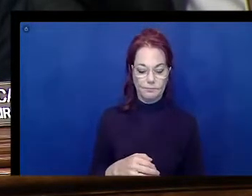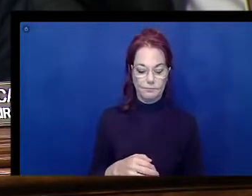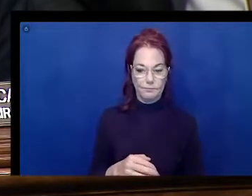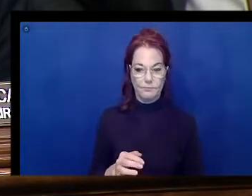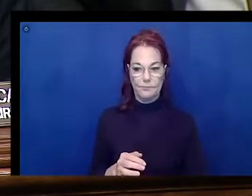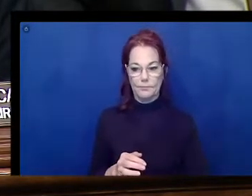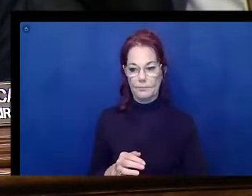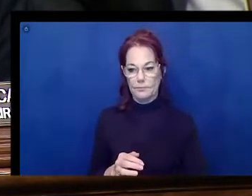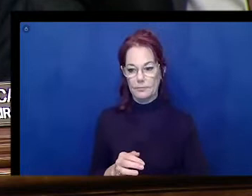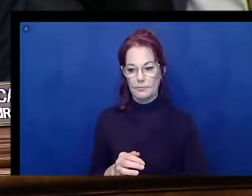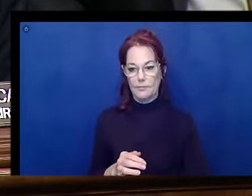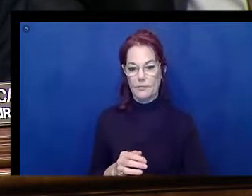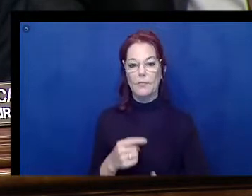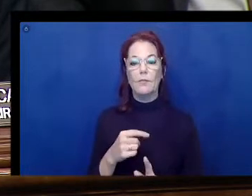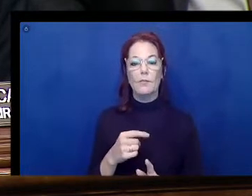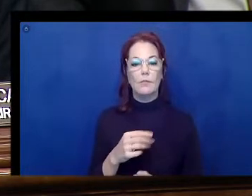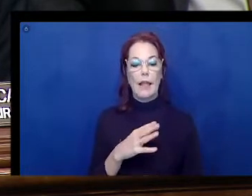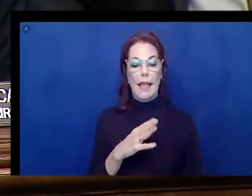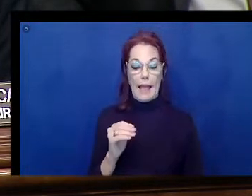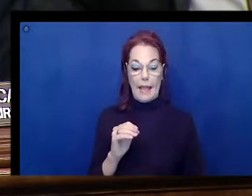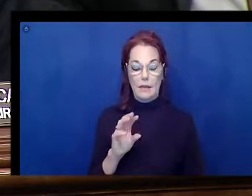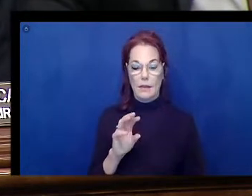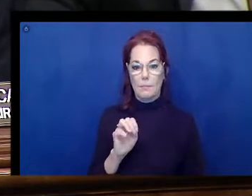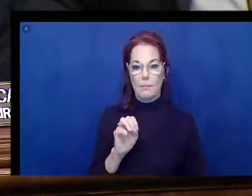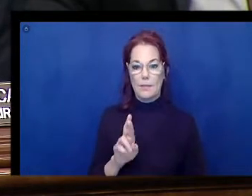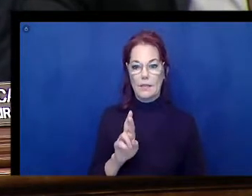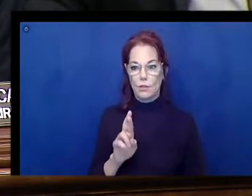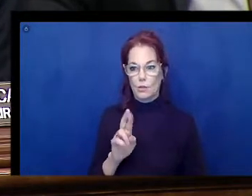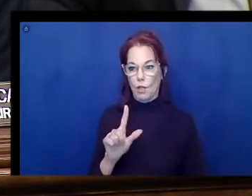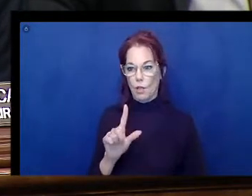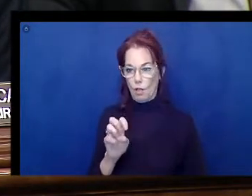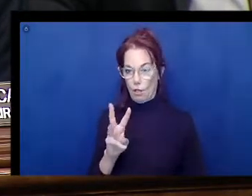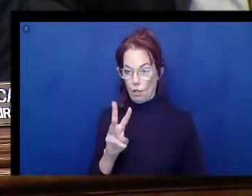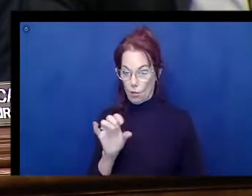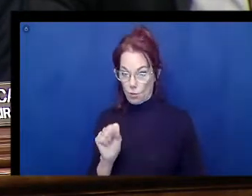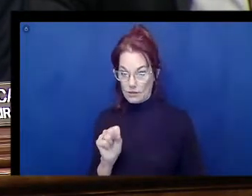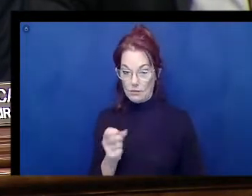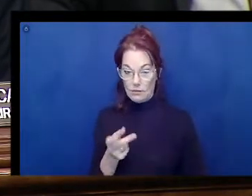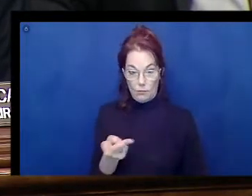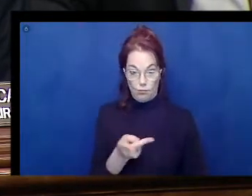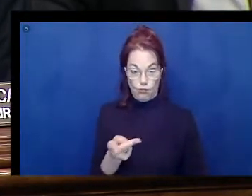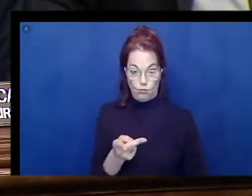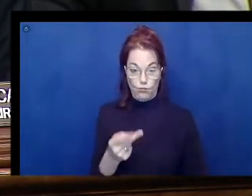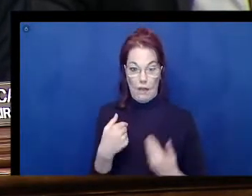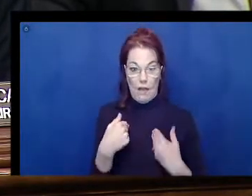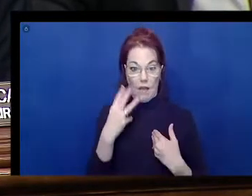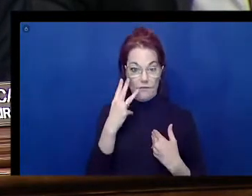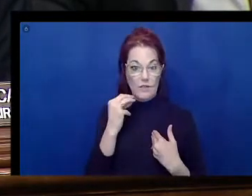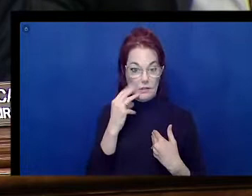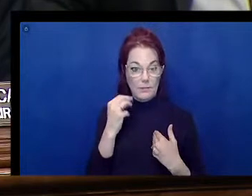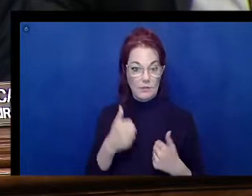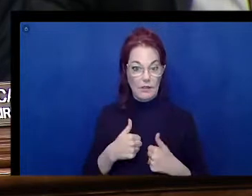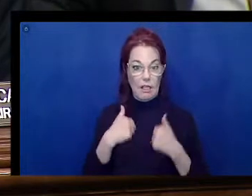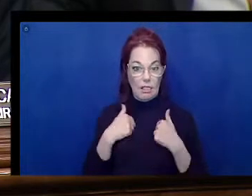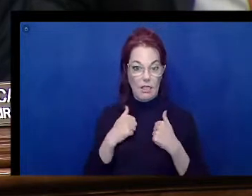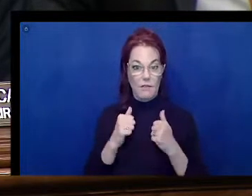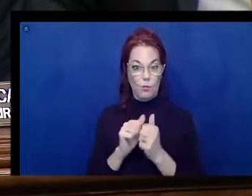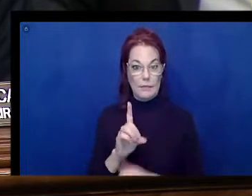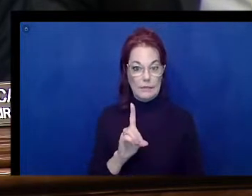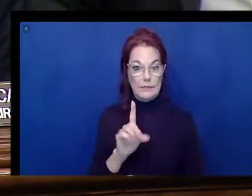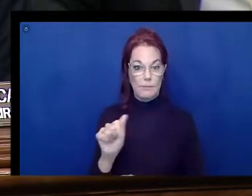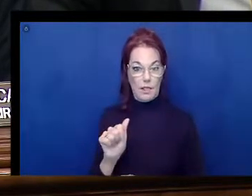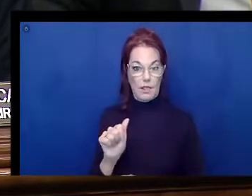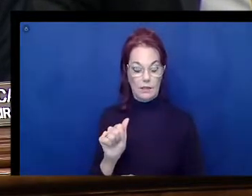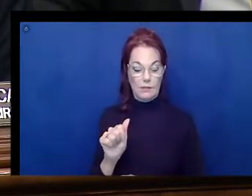Mr. Lewis. Both of you have had personal experience living with a disability, as your testimony indicates so clearly.